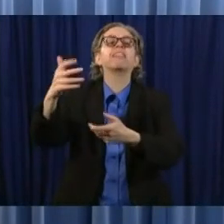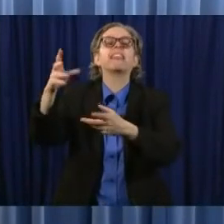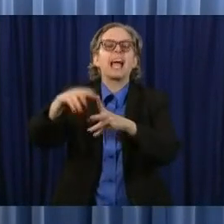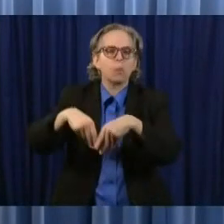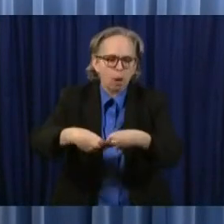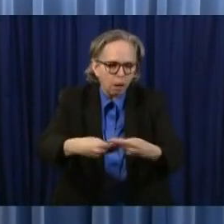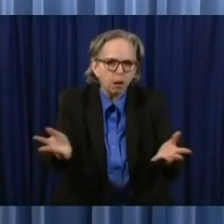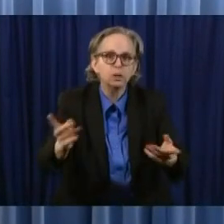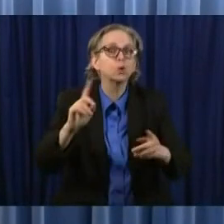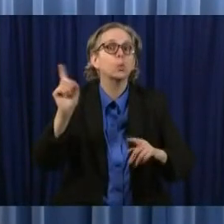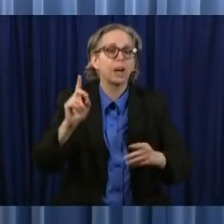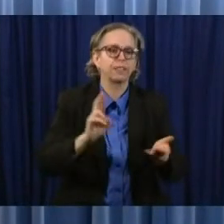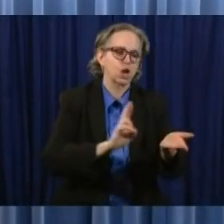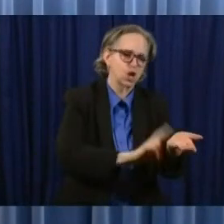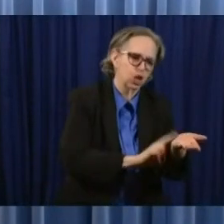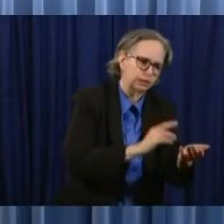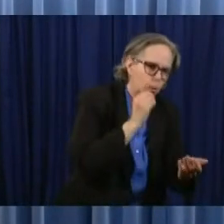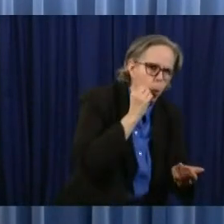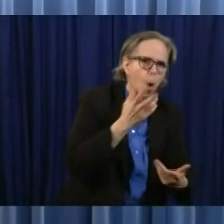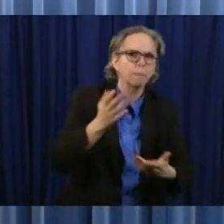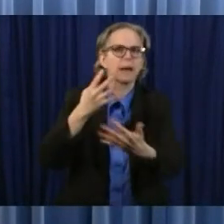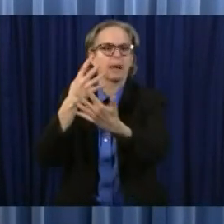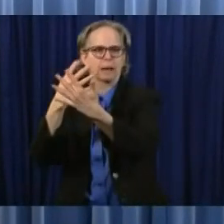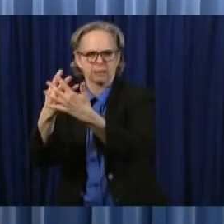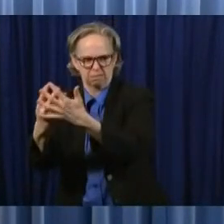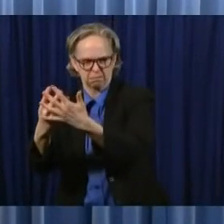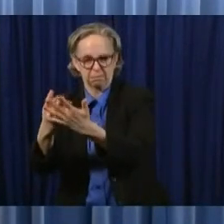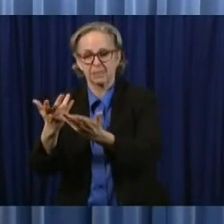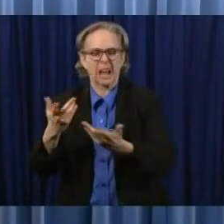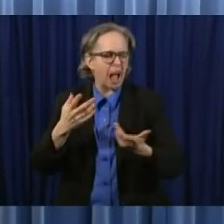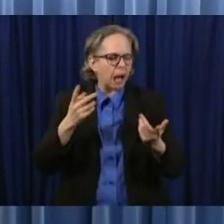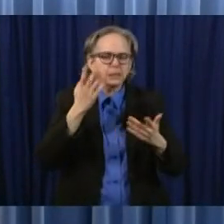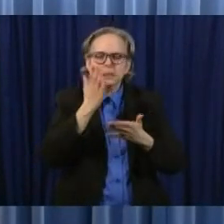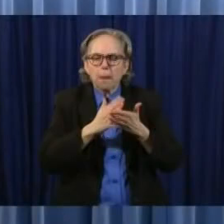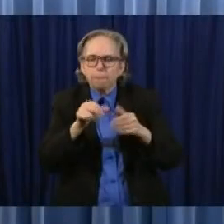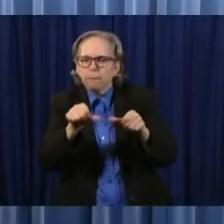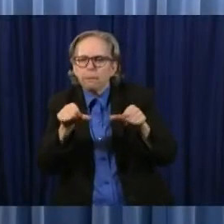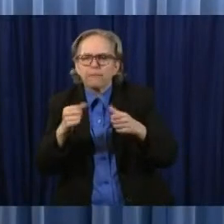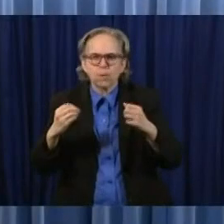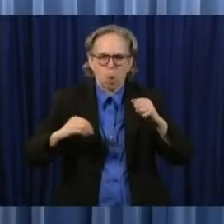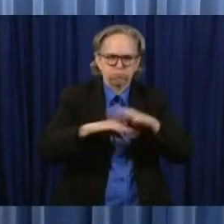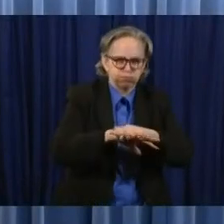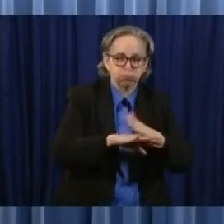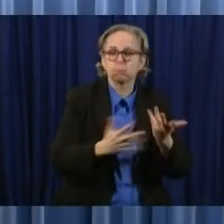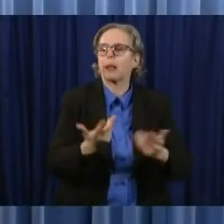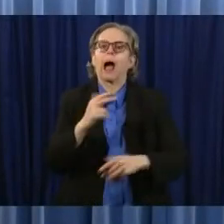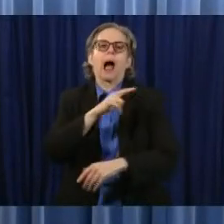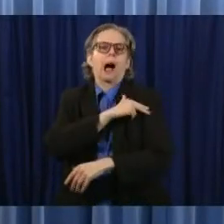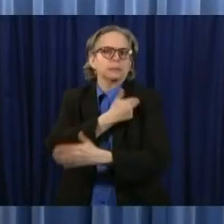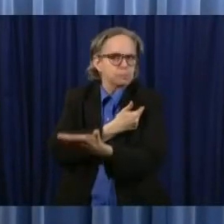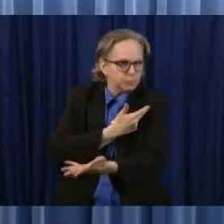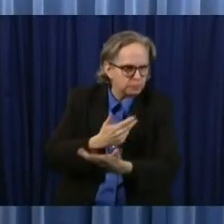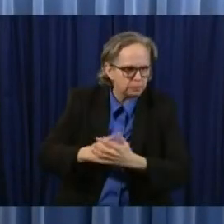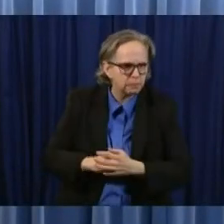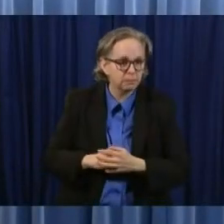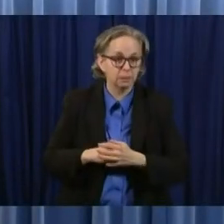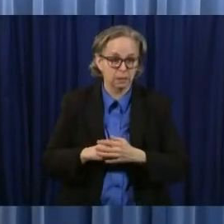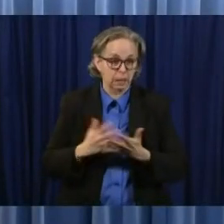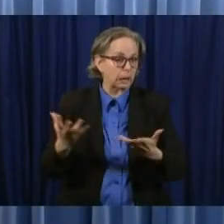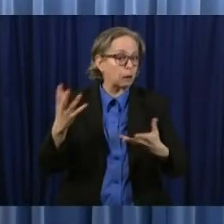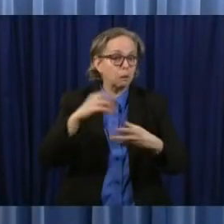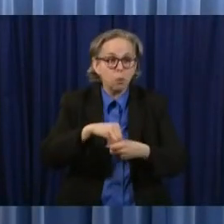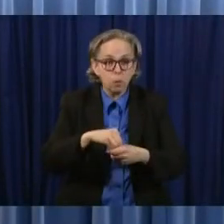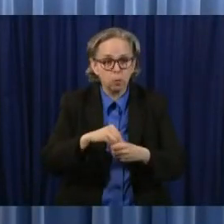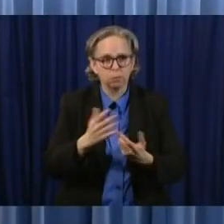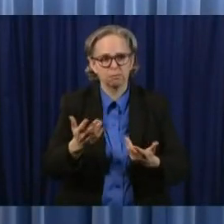jails congregate living facilities hospitals and to first responders the shipment included half